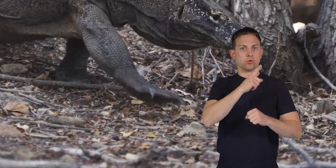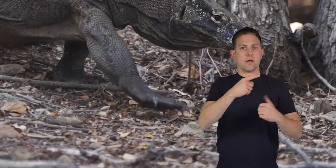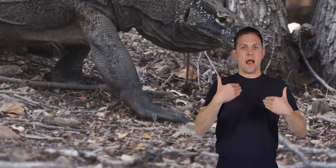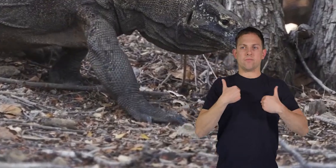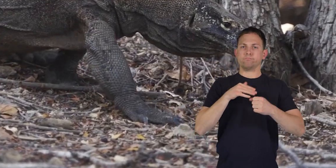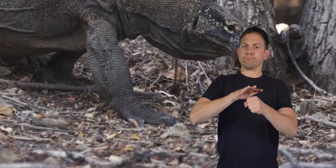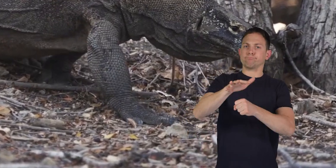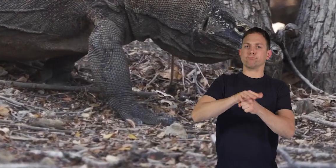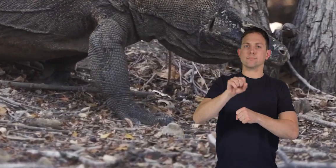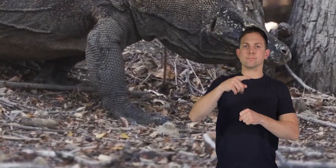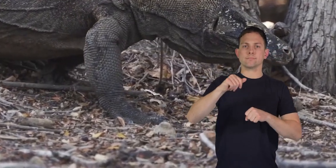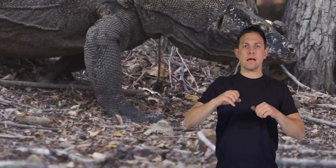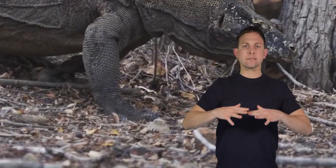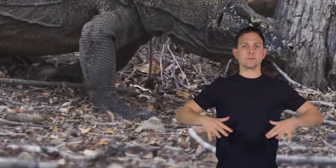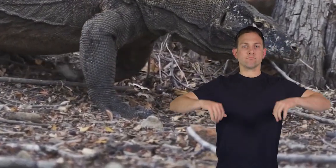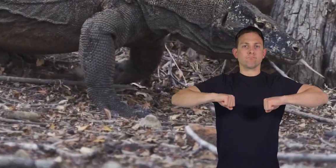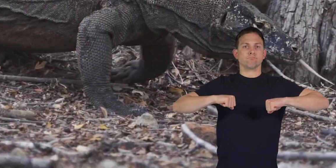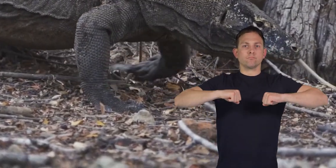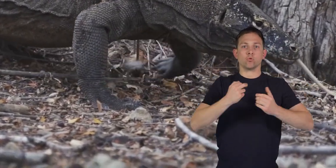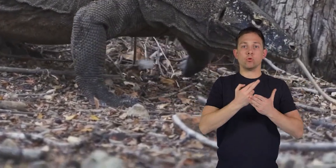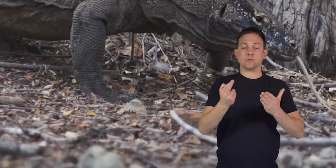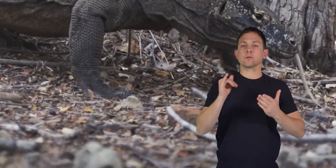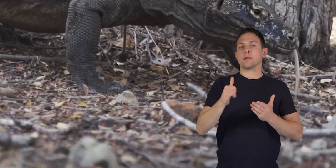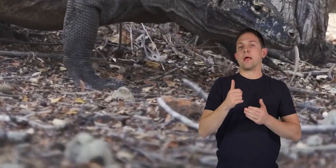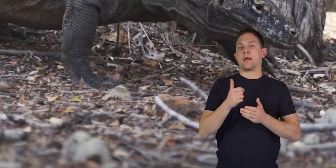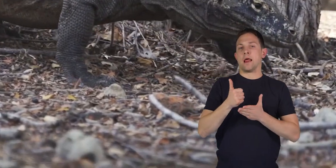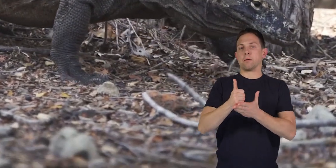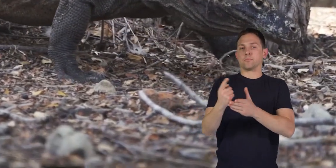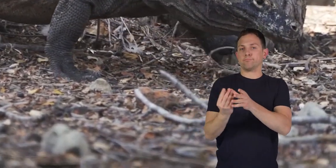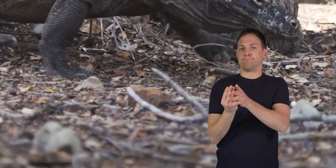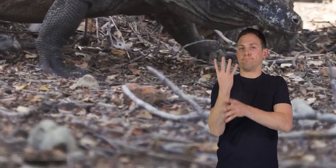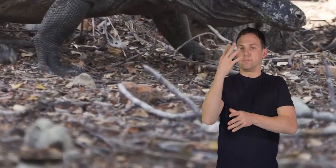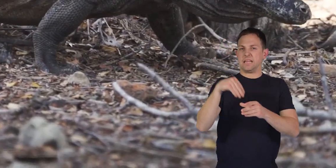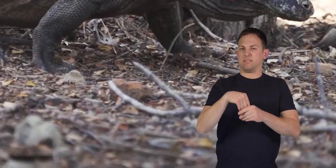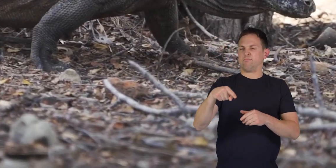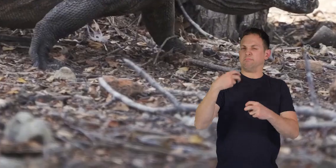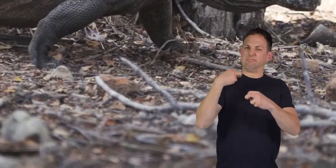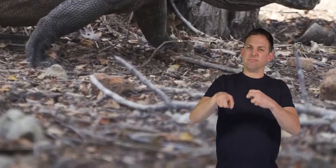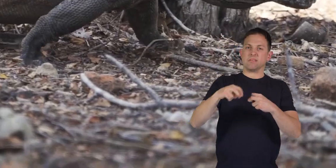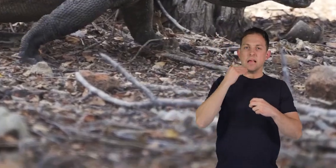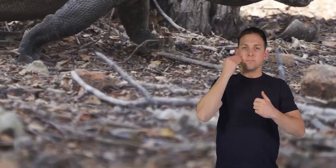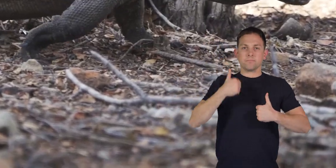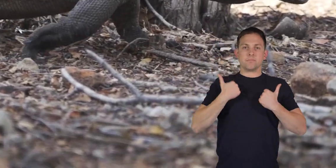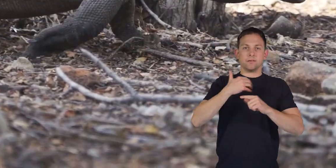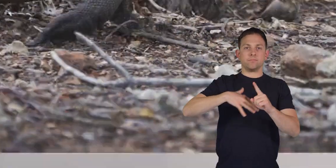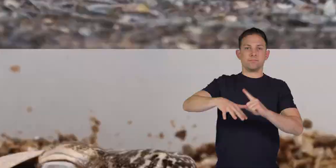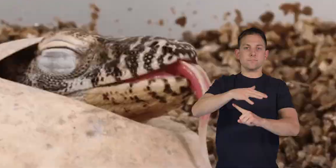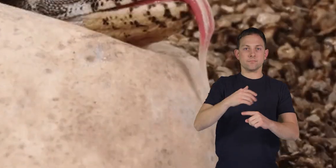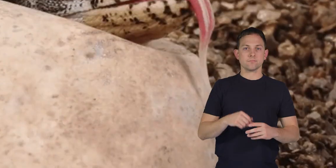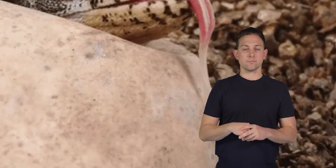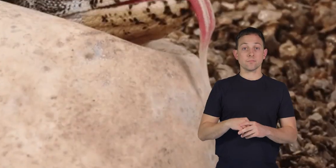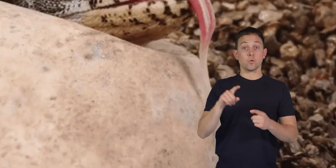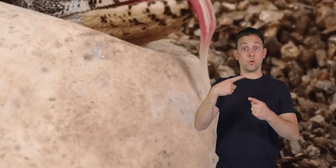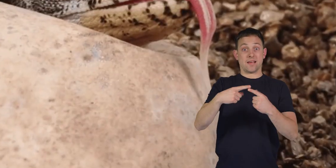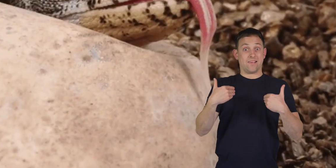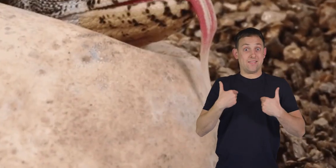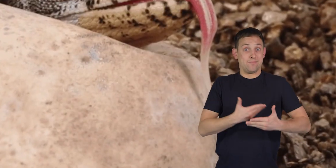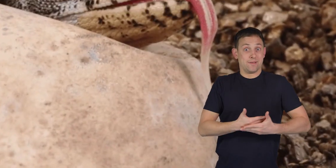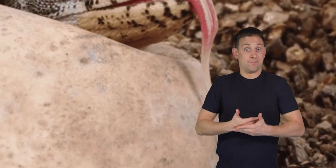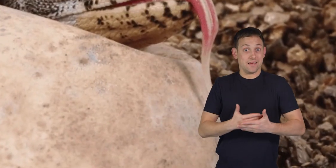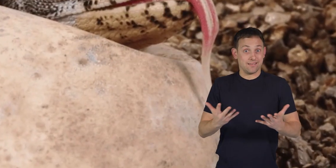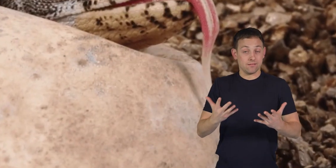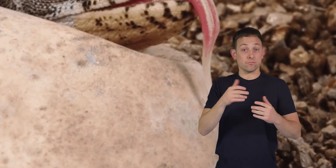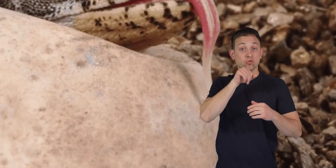ensures that they have ample space and resources to thrive in their harsh habitat. When it comes to having